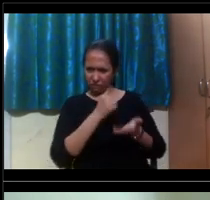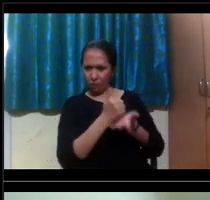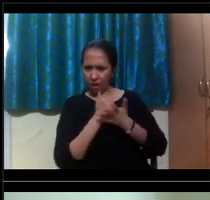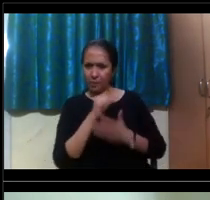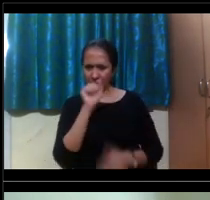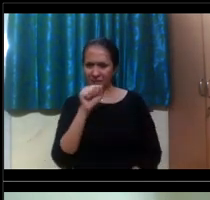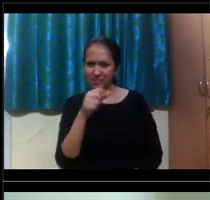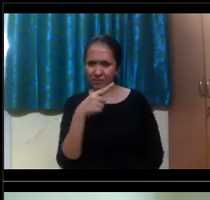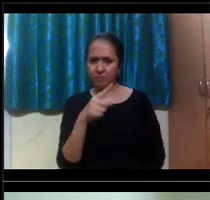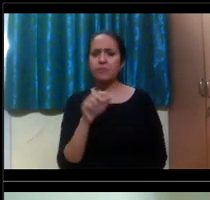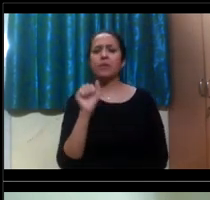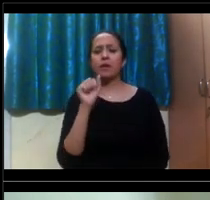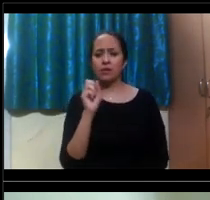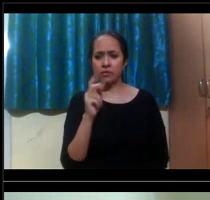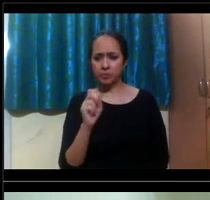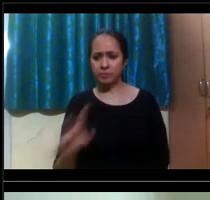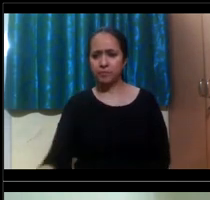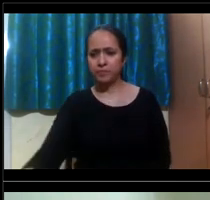Um,